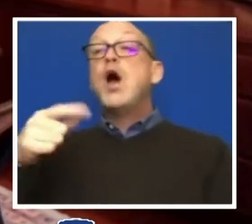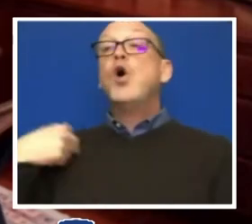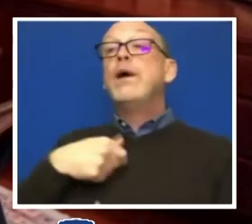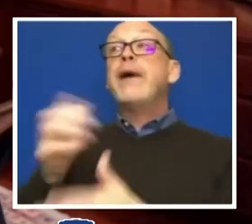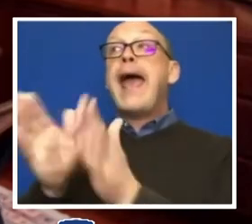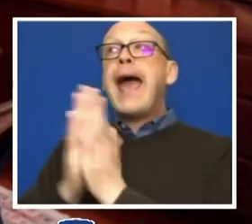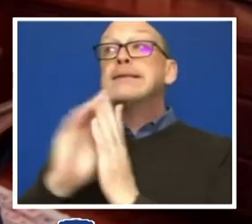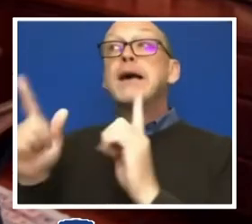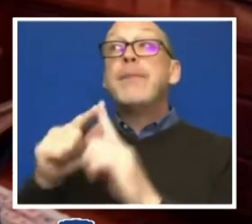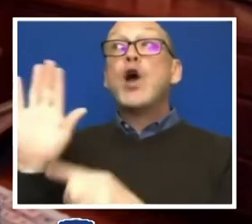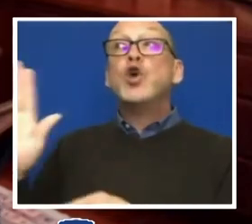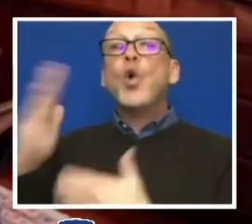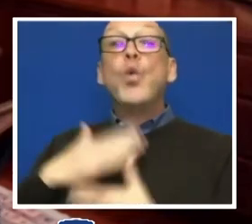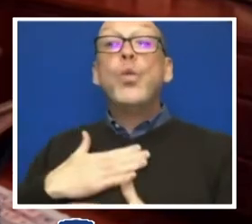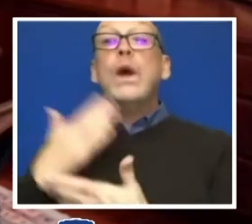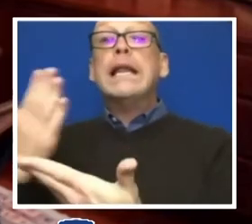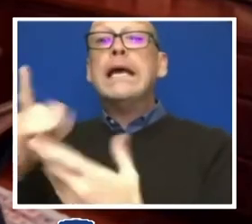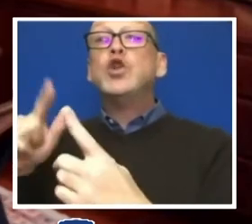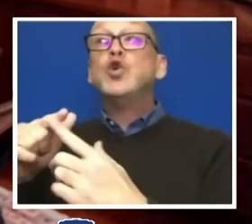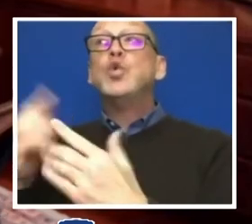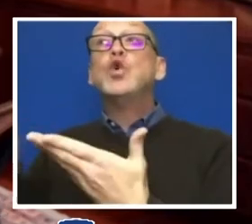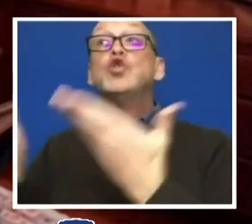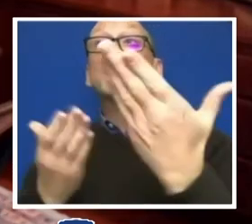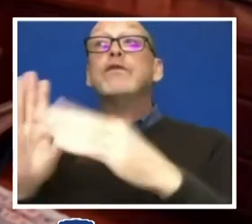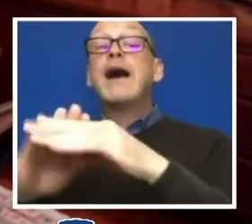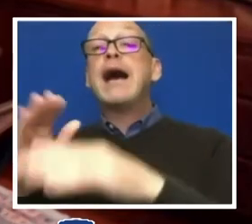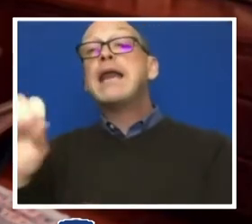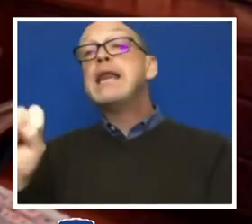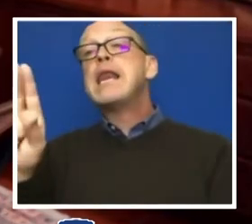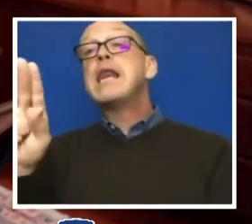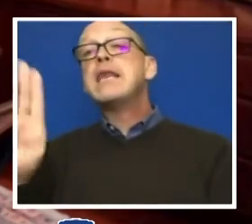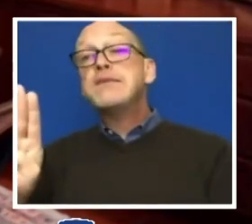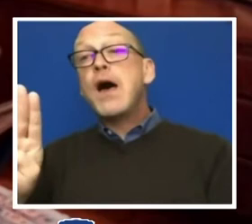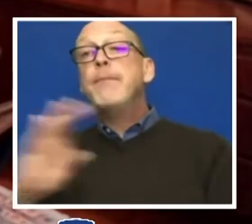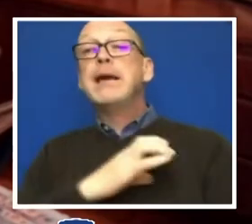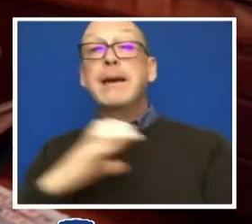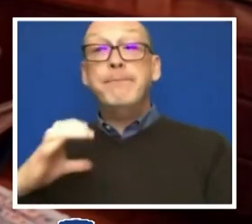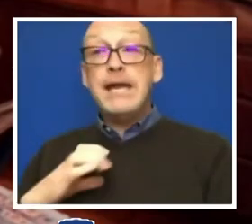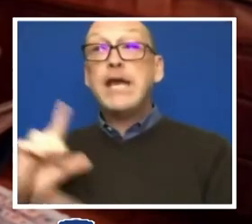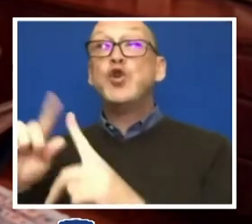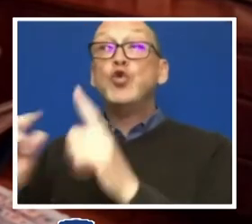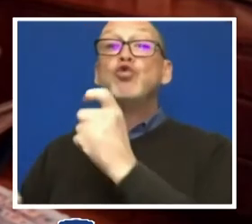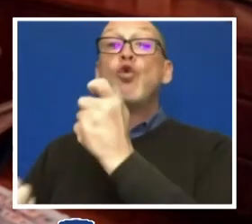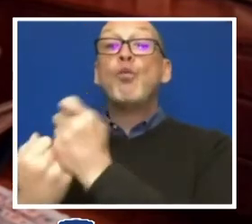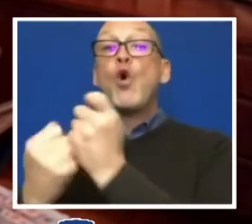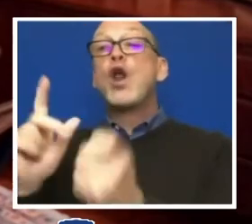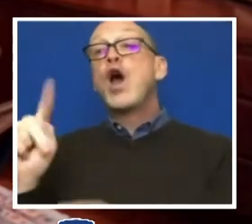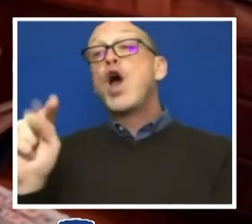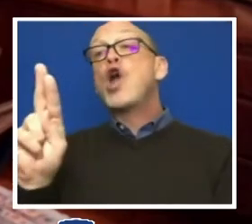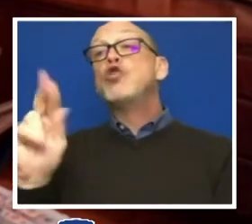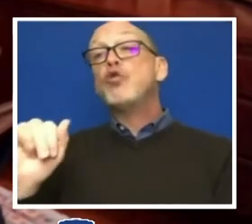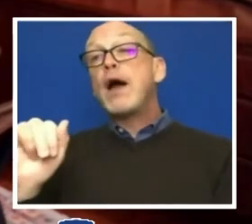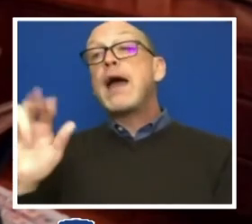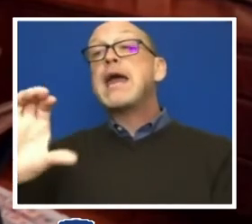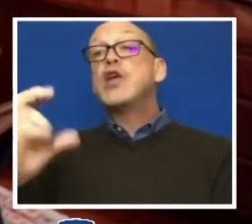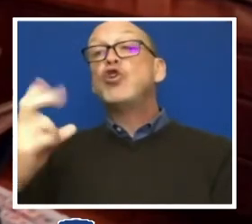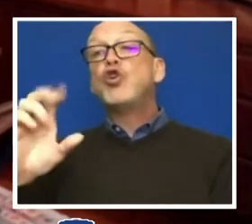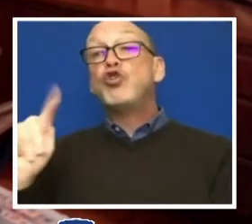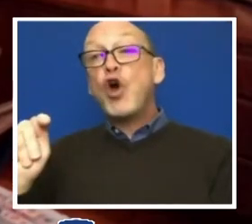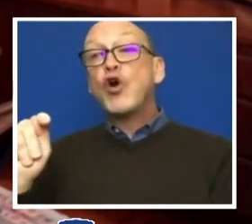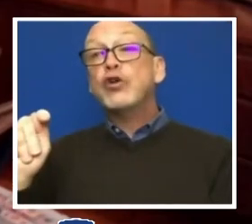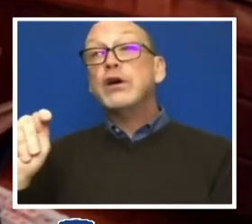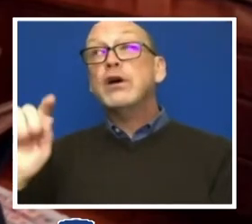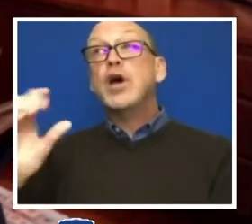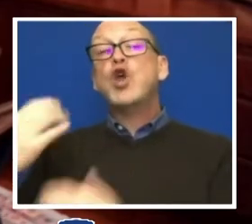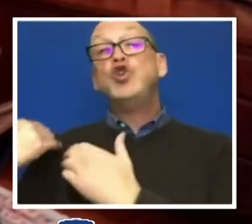their willingness to serve on subcommittees in support of the tripartite charge. Once in